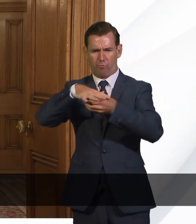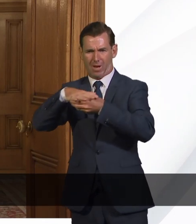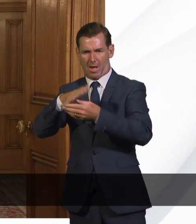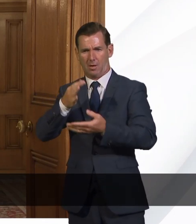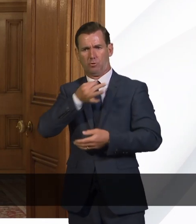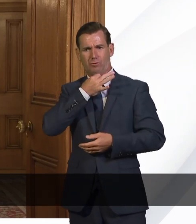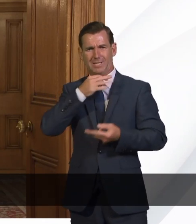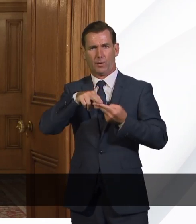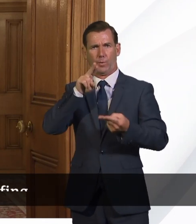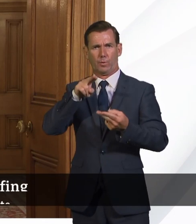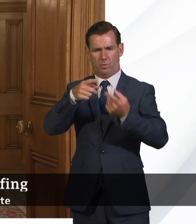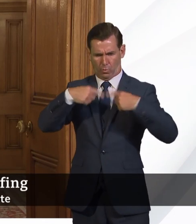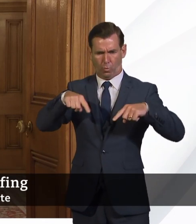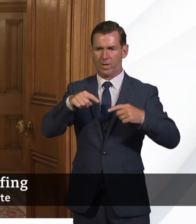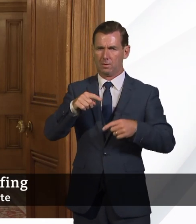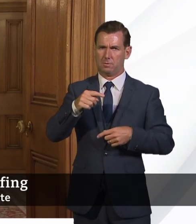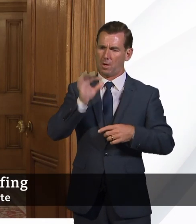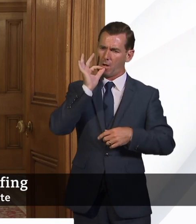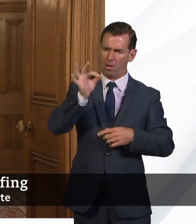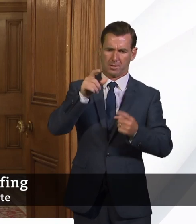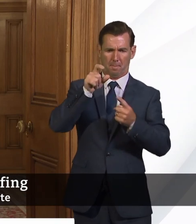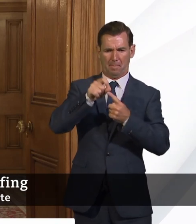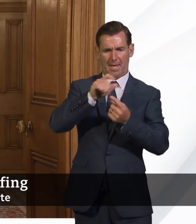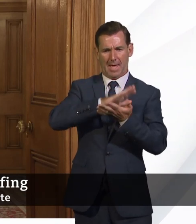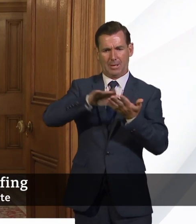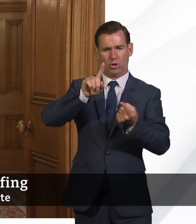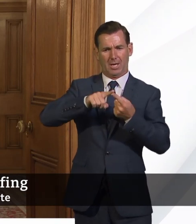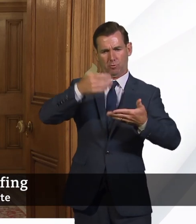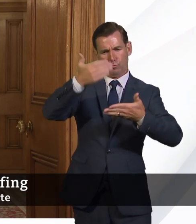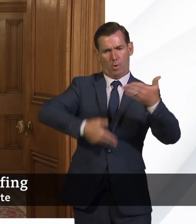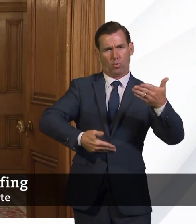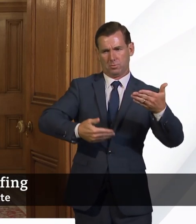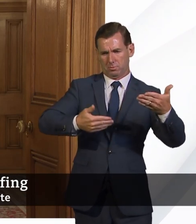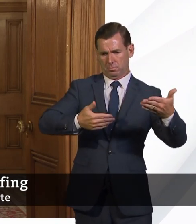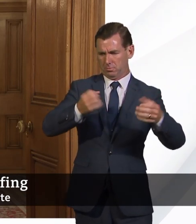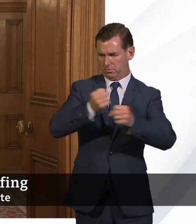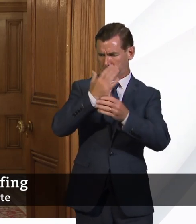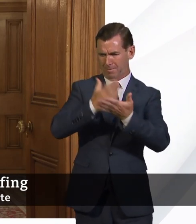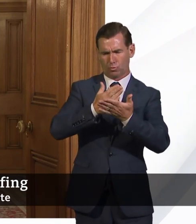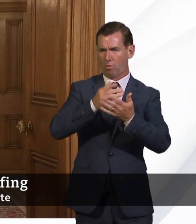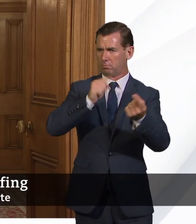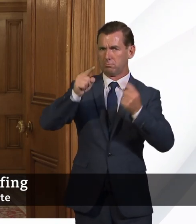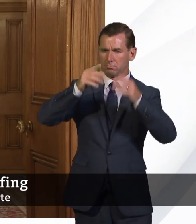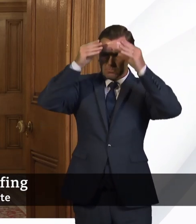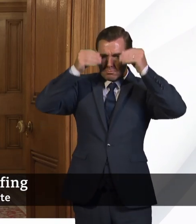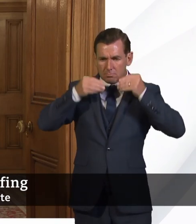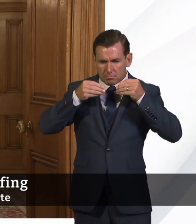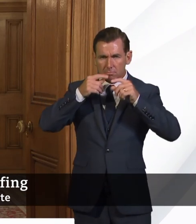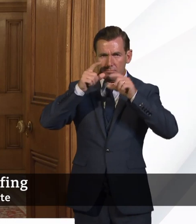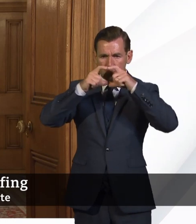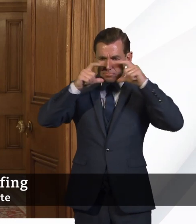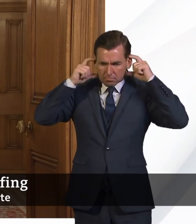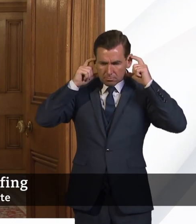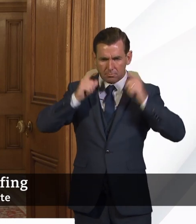that PHE or asked for that PHE report that reported at the beginning of the month. My colleague, who's the Equalities